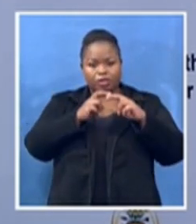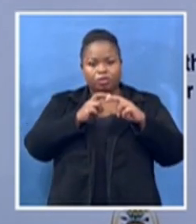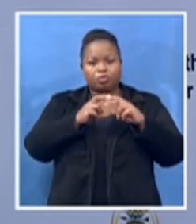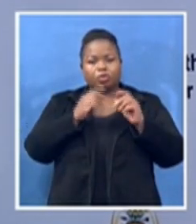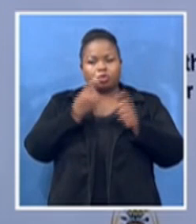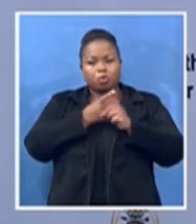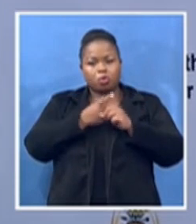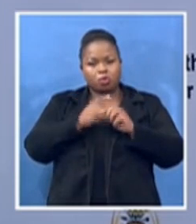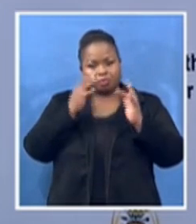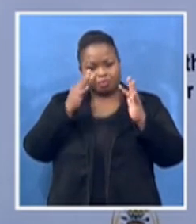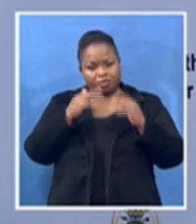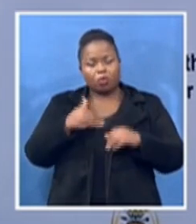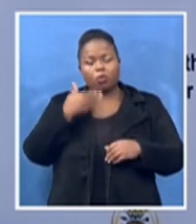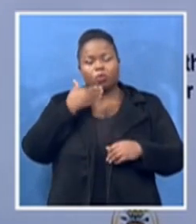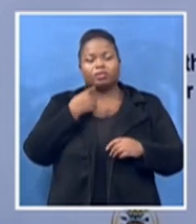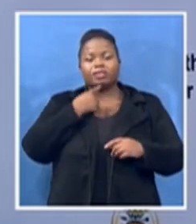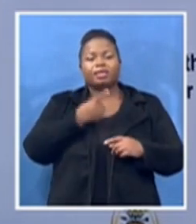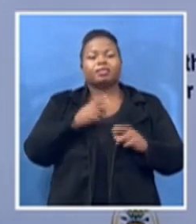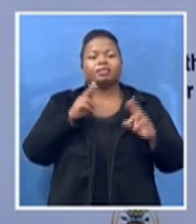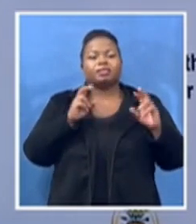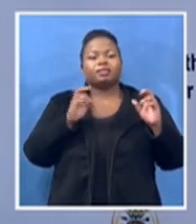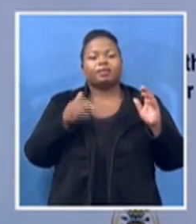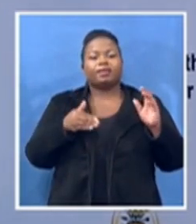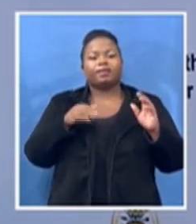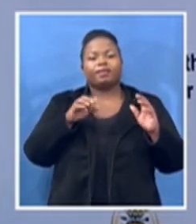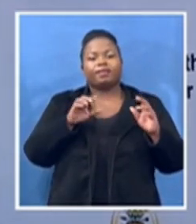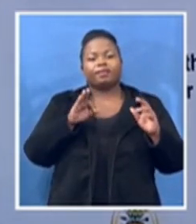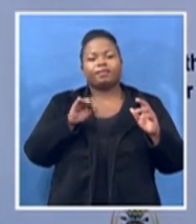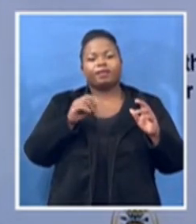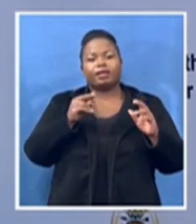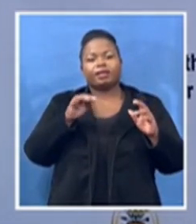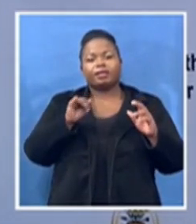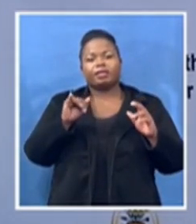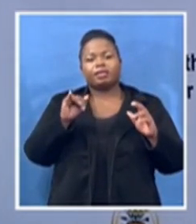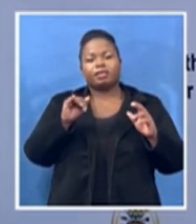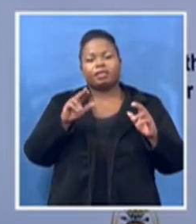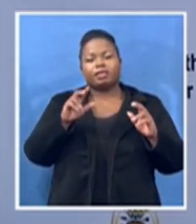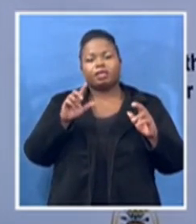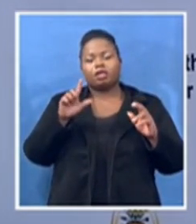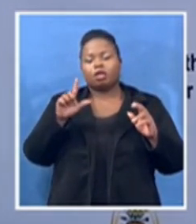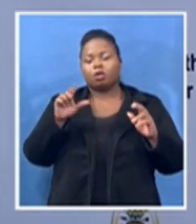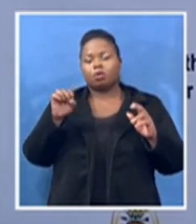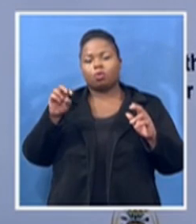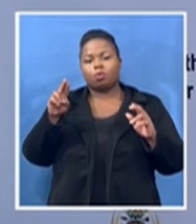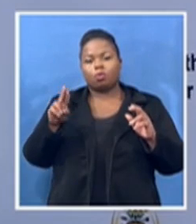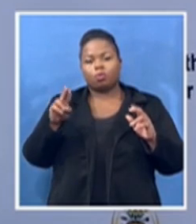a hammer on this. We, we meeting, eh,